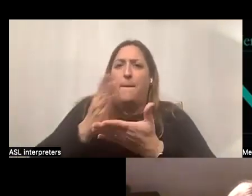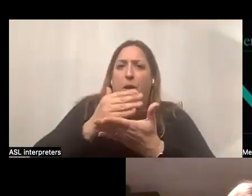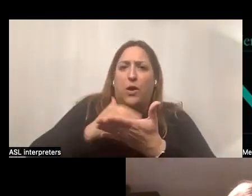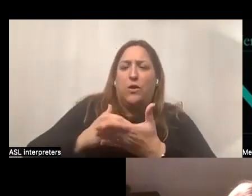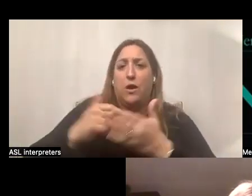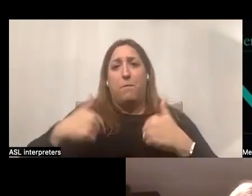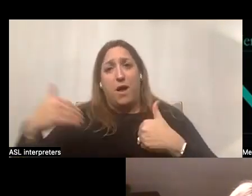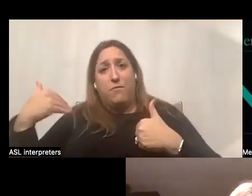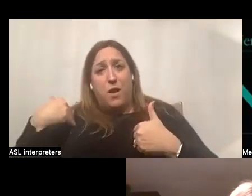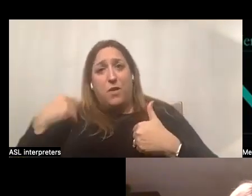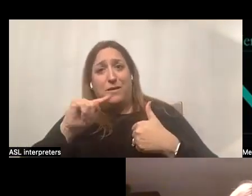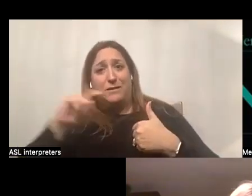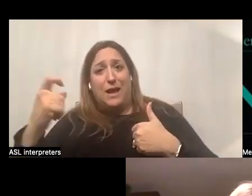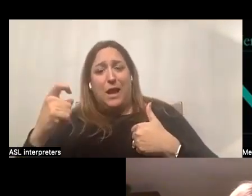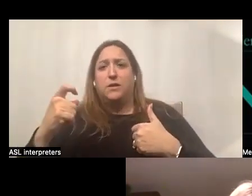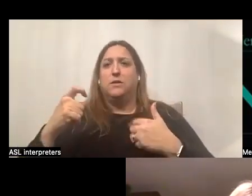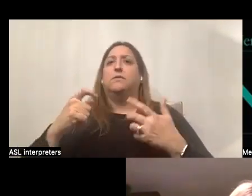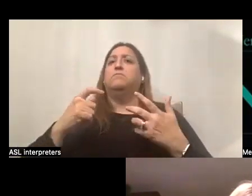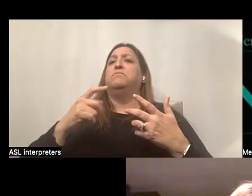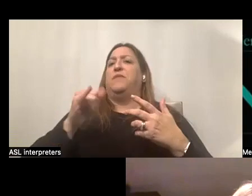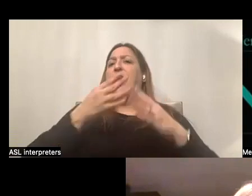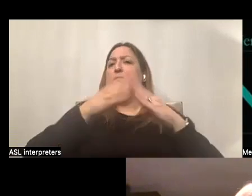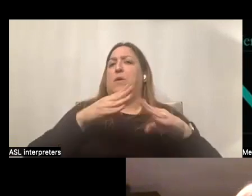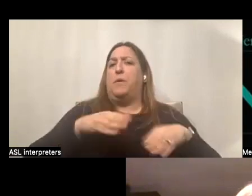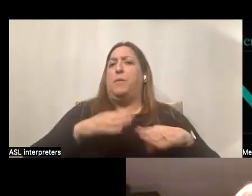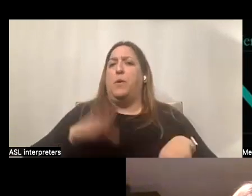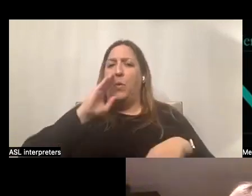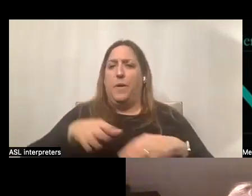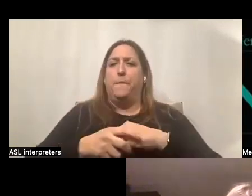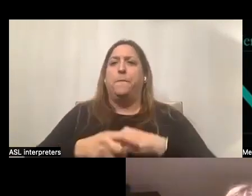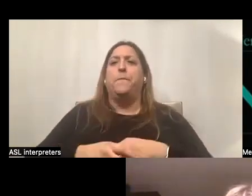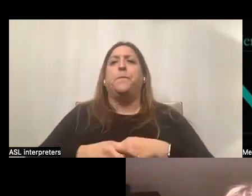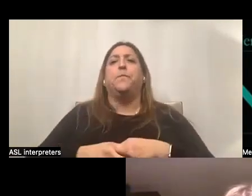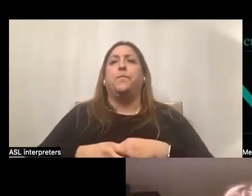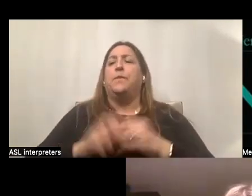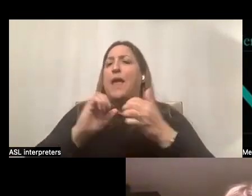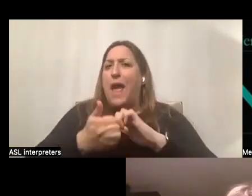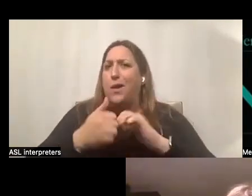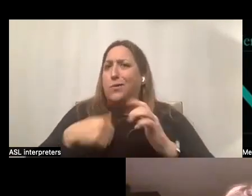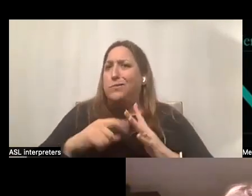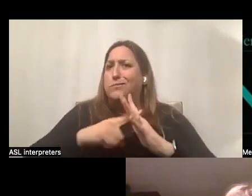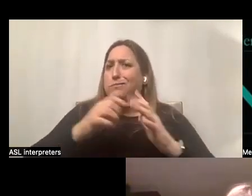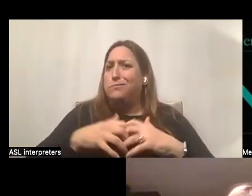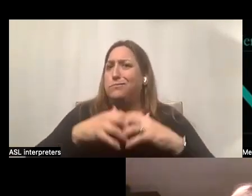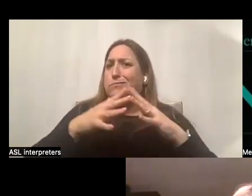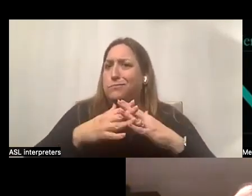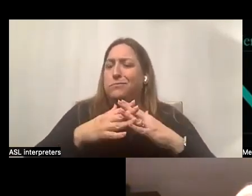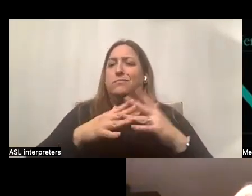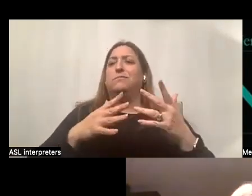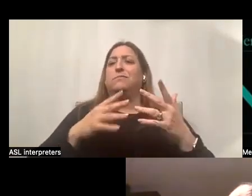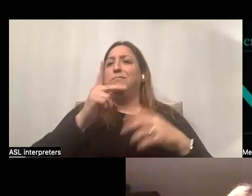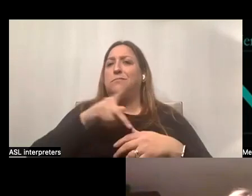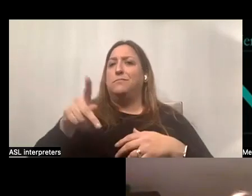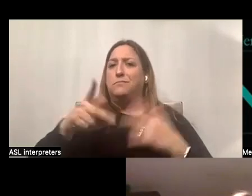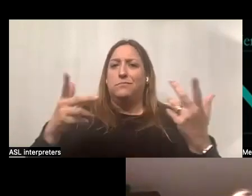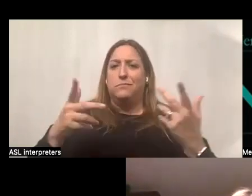taxes? So just want to break that down a little bit. Um, how do I get started is in the PPP program is you